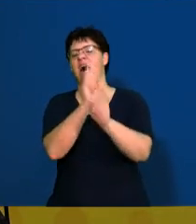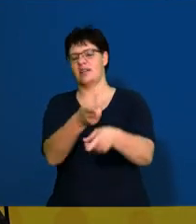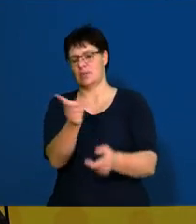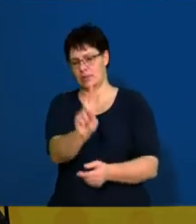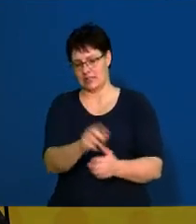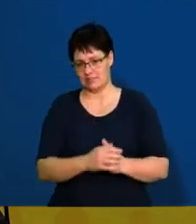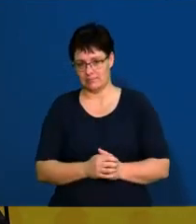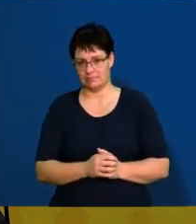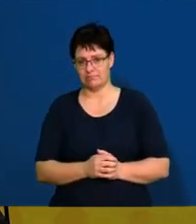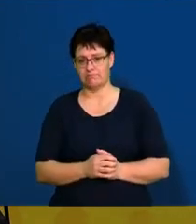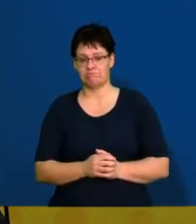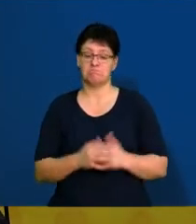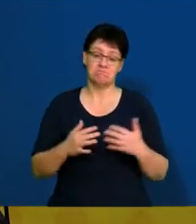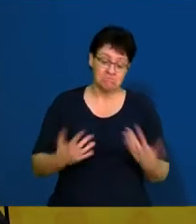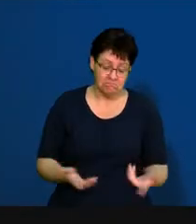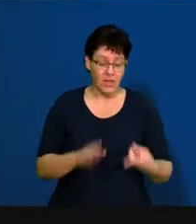answer to this is.